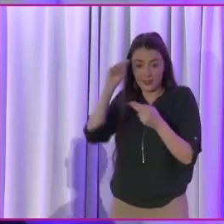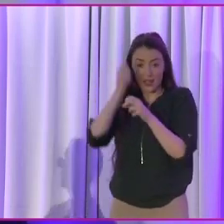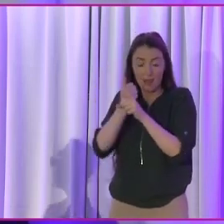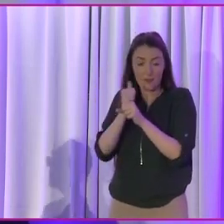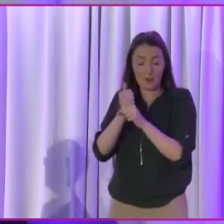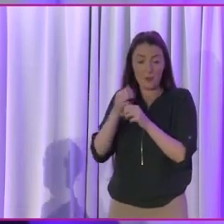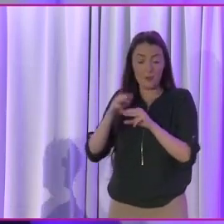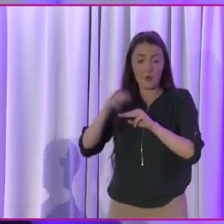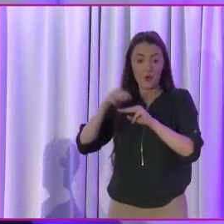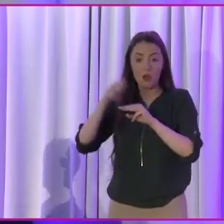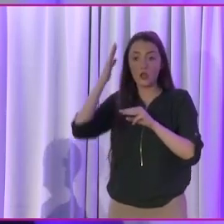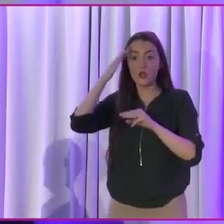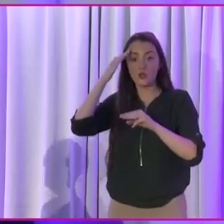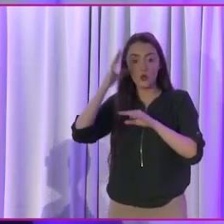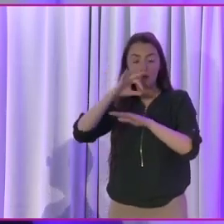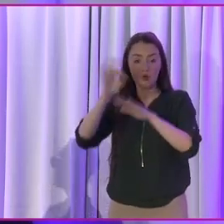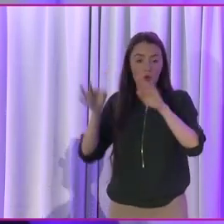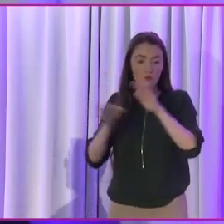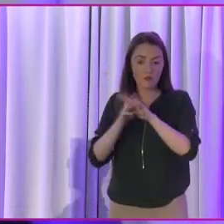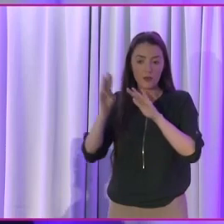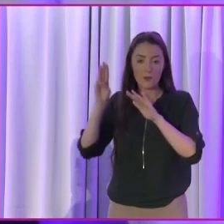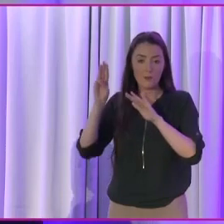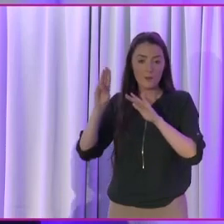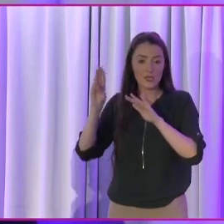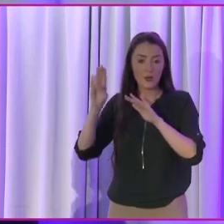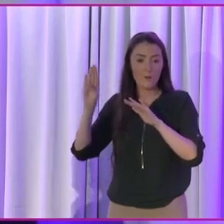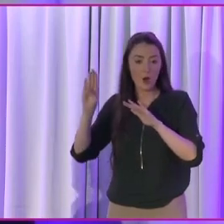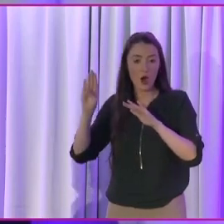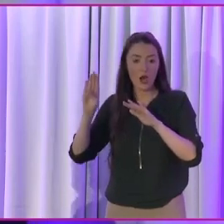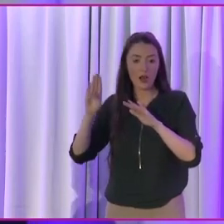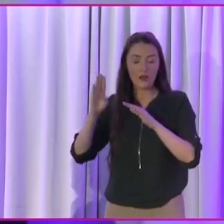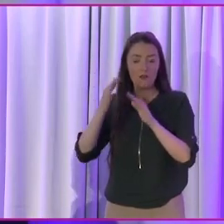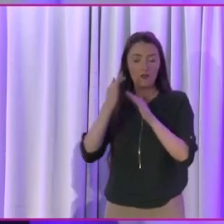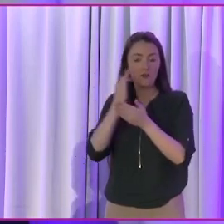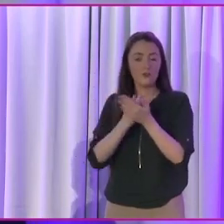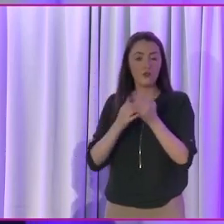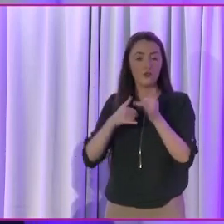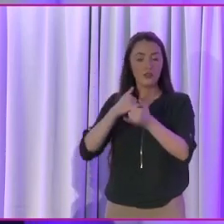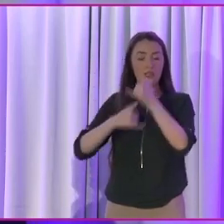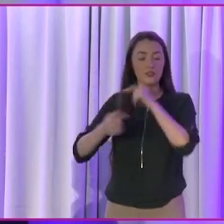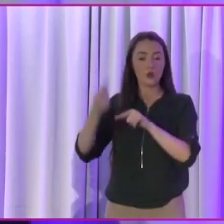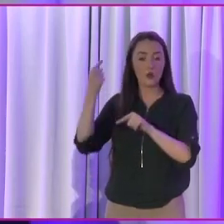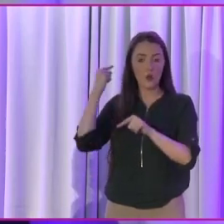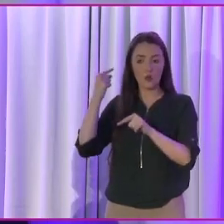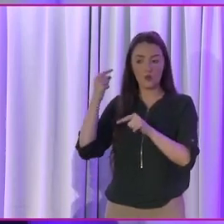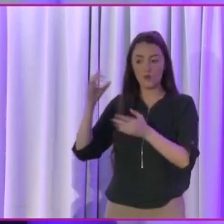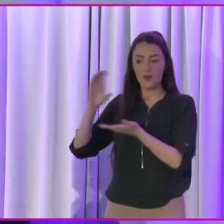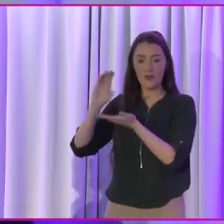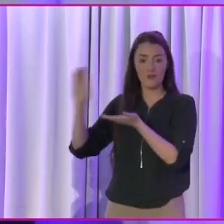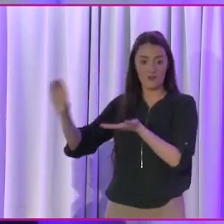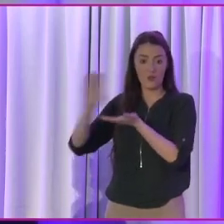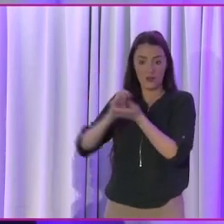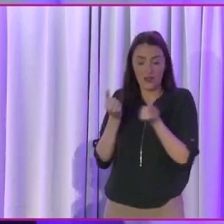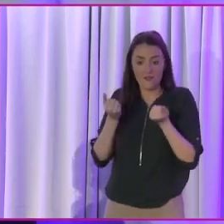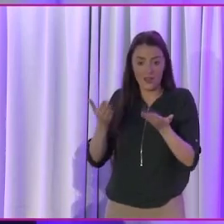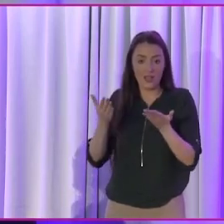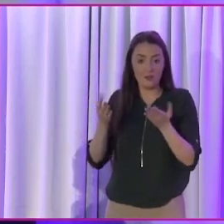I know the government, under Peter Burke, a couple of years ago, made funding available for all the political parties to imply